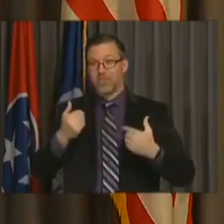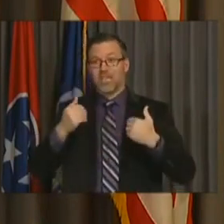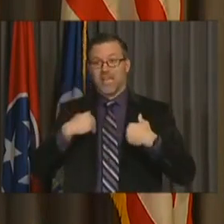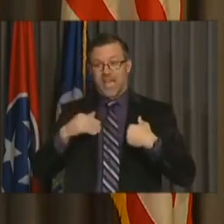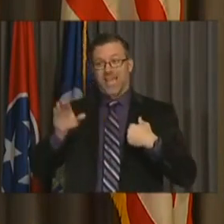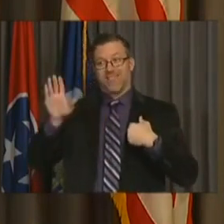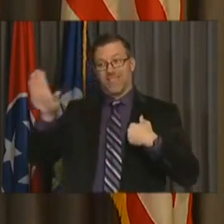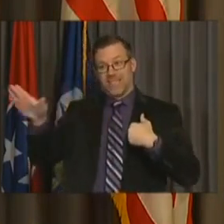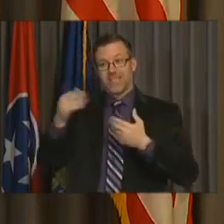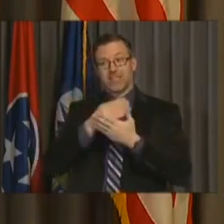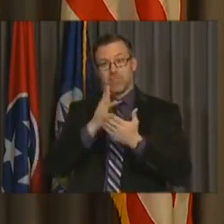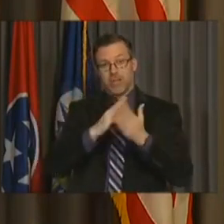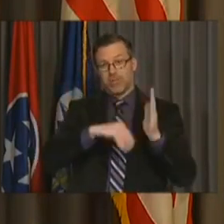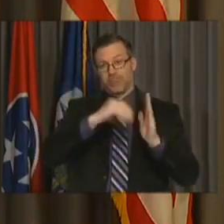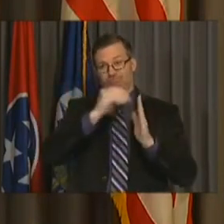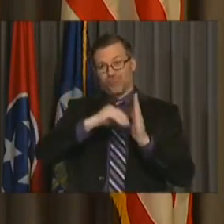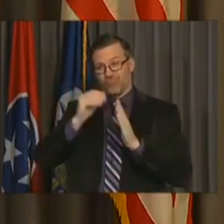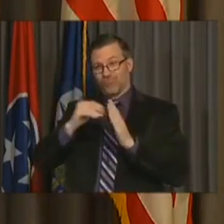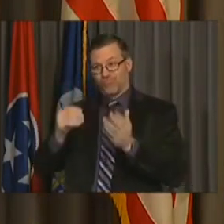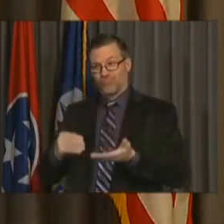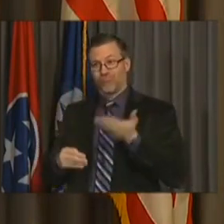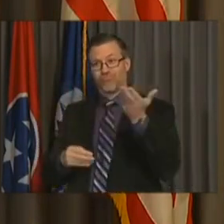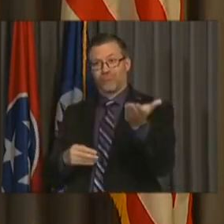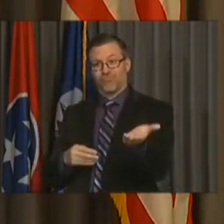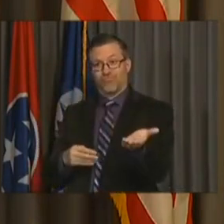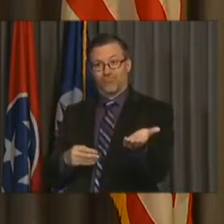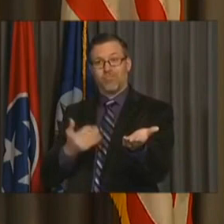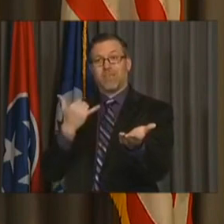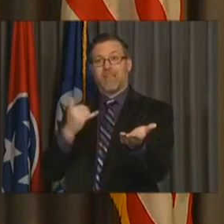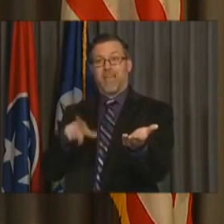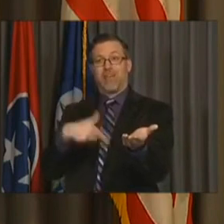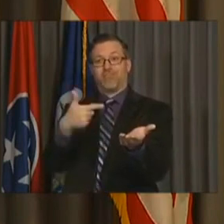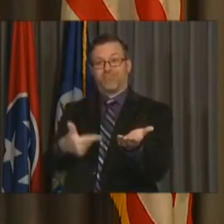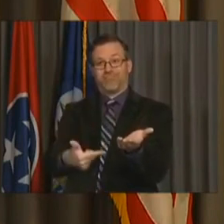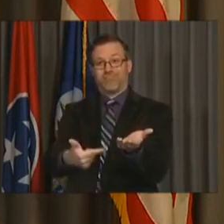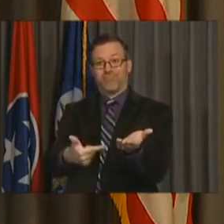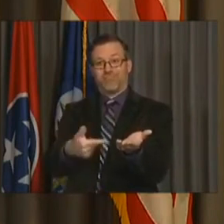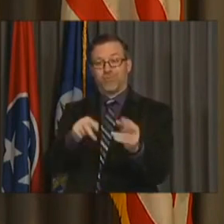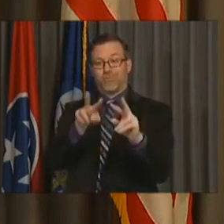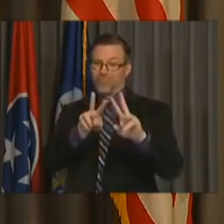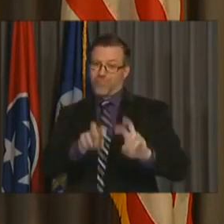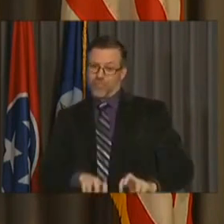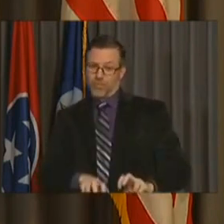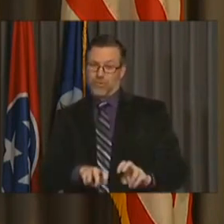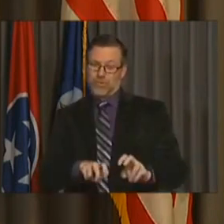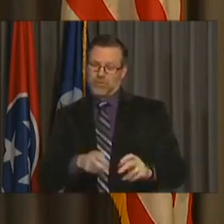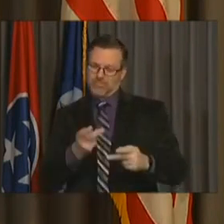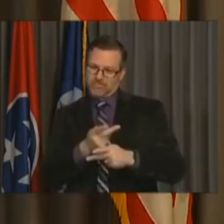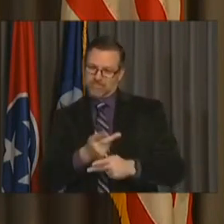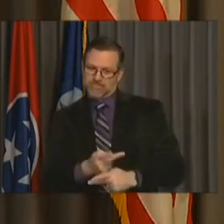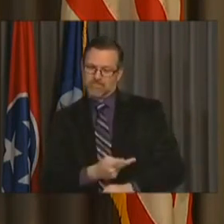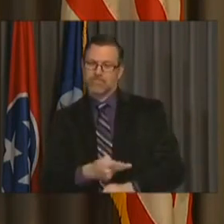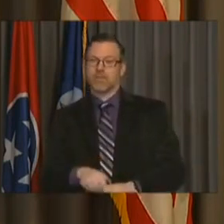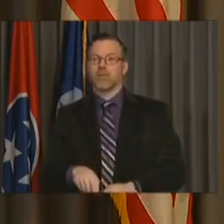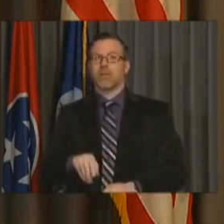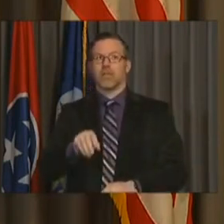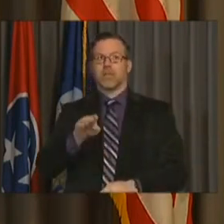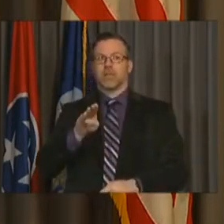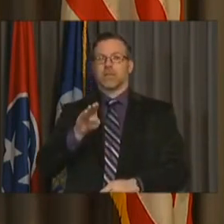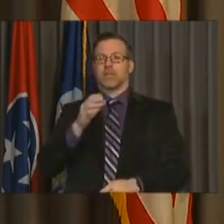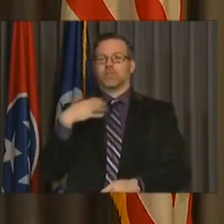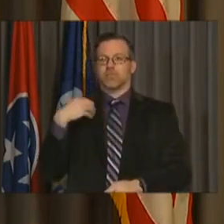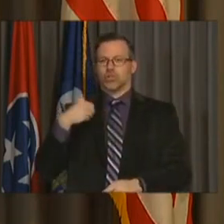So, Chairman Bob Mendez, who is chair of our Metro Council Budget Committee,